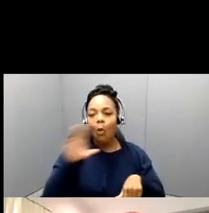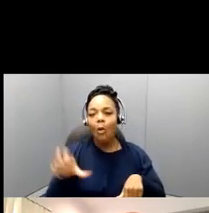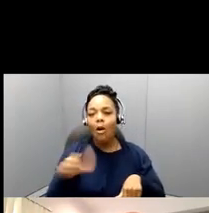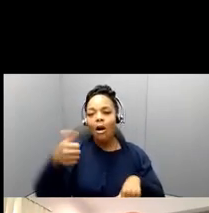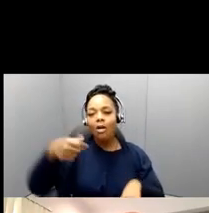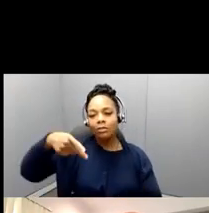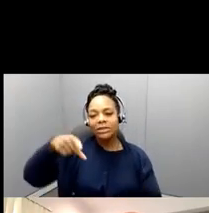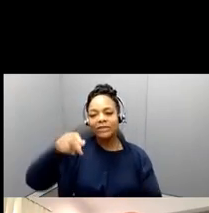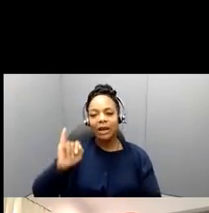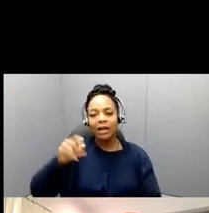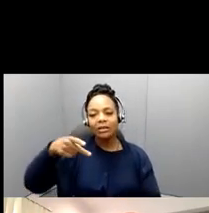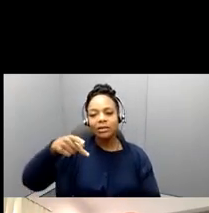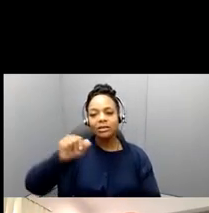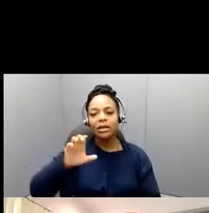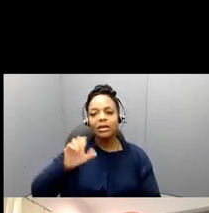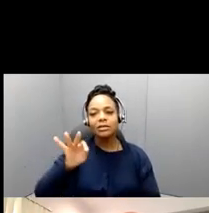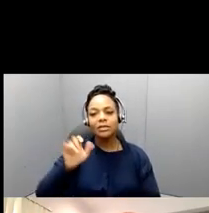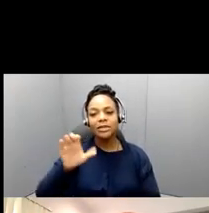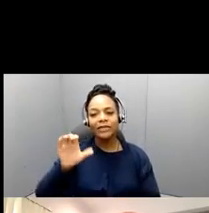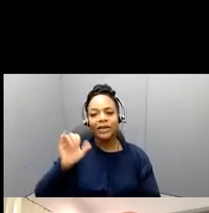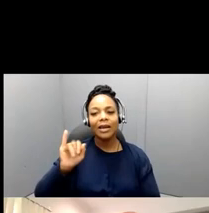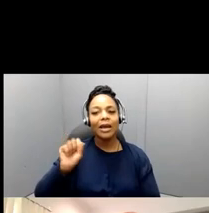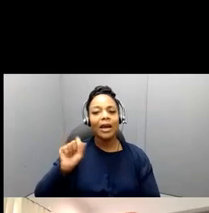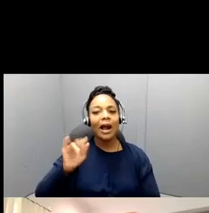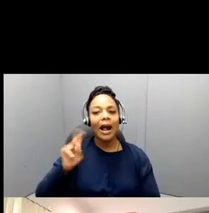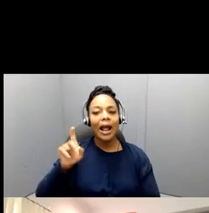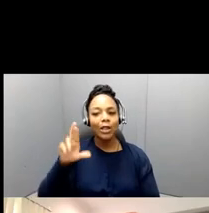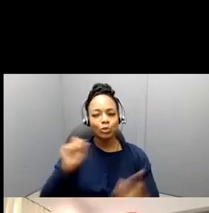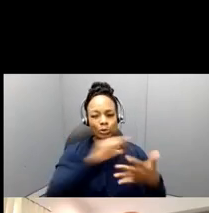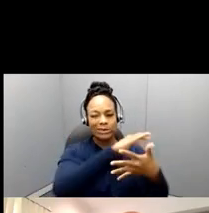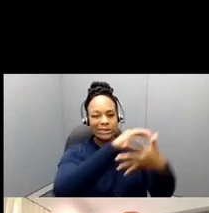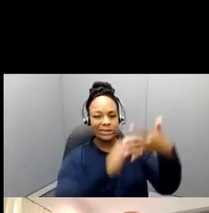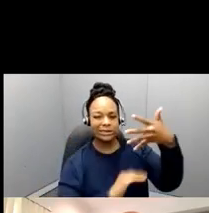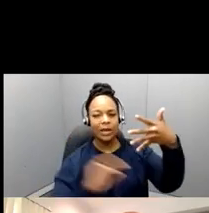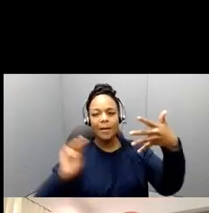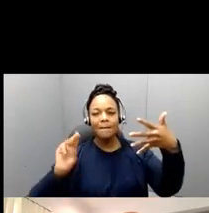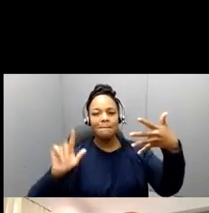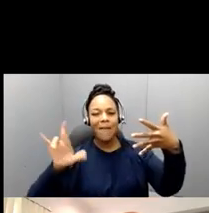the groups who we are targeting for this specific fellowship.